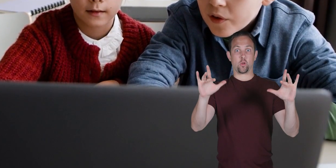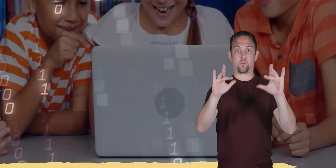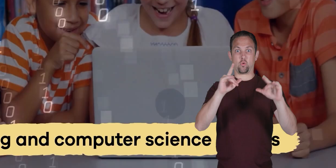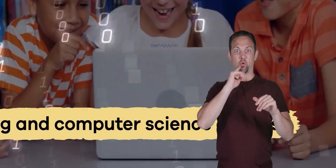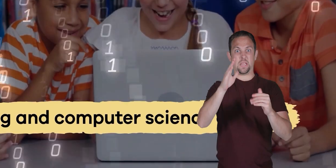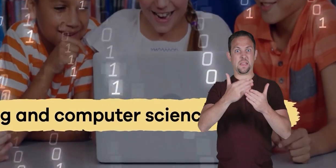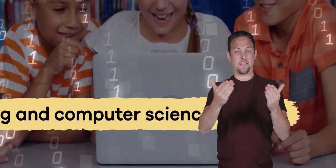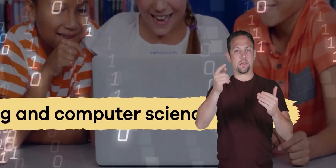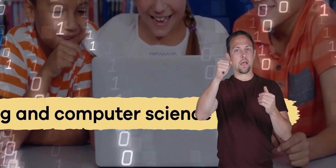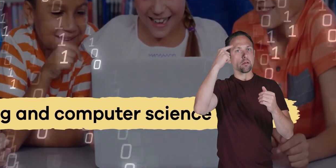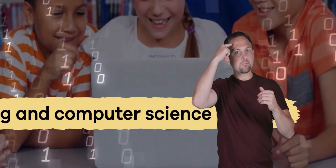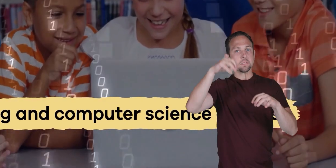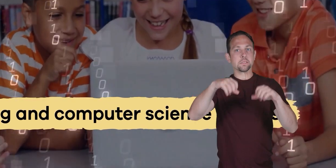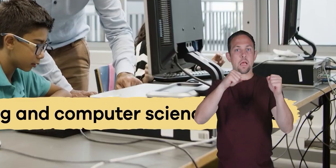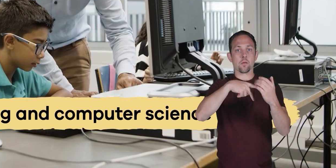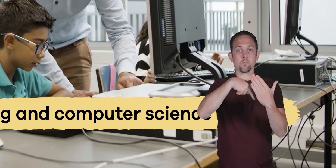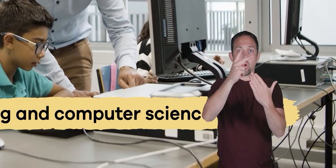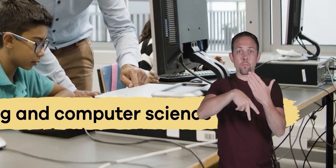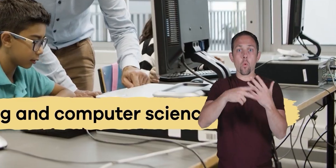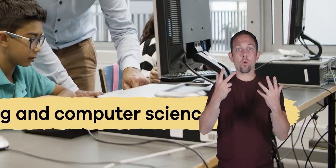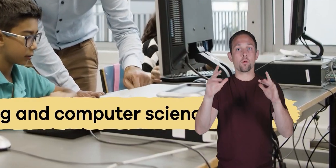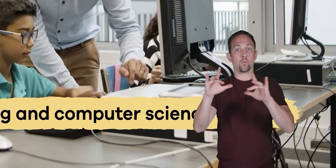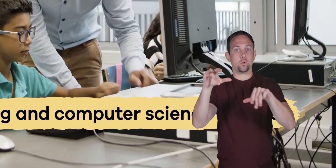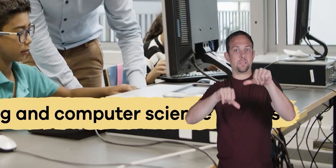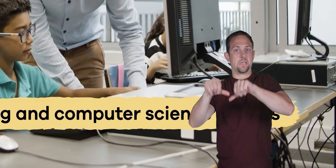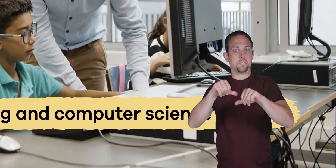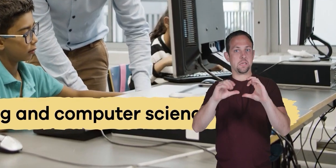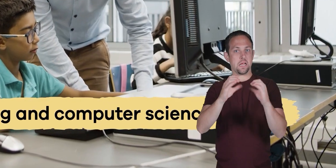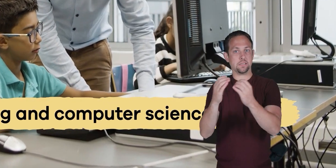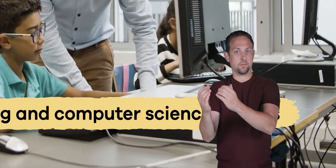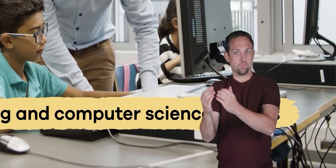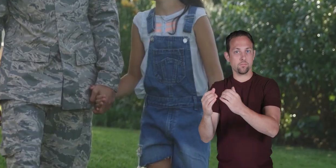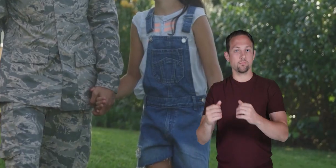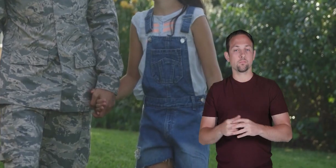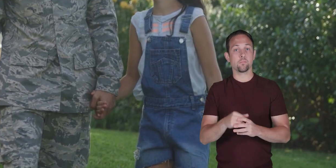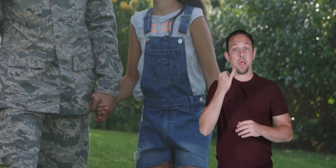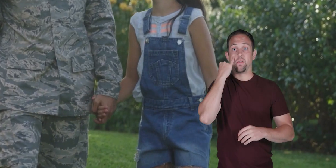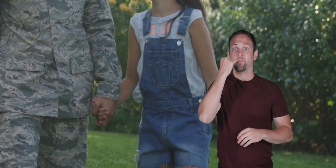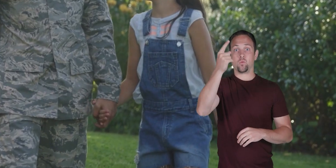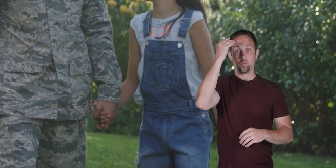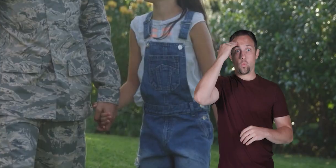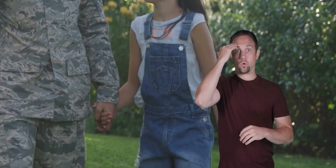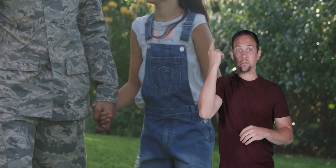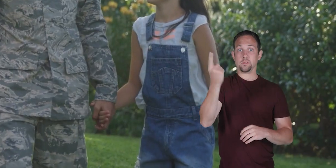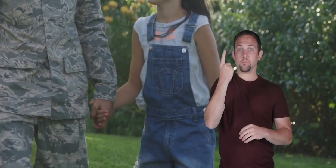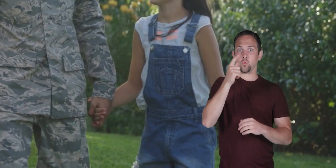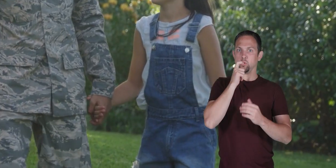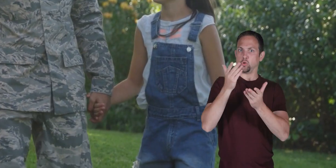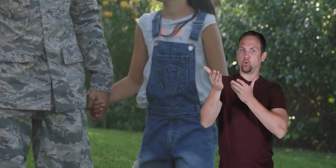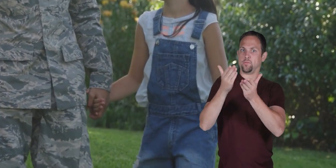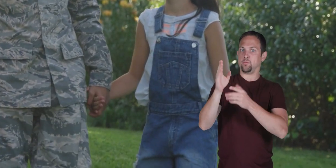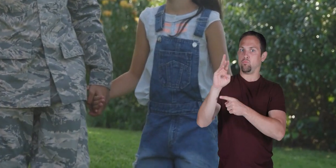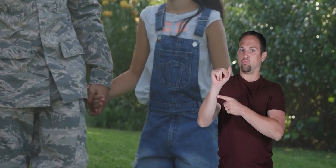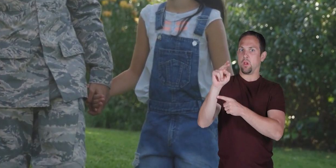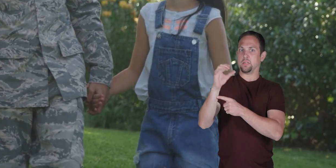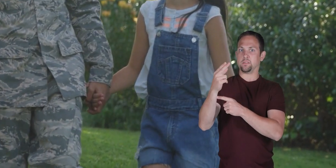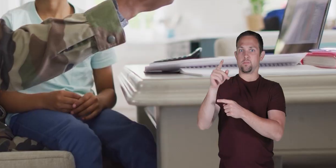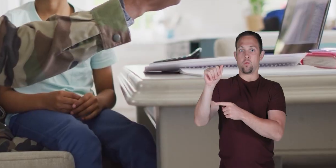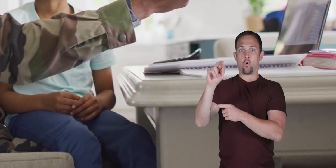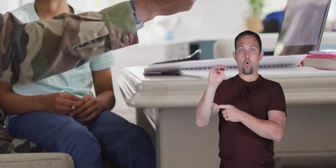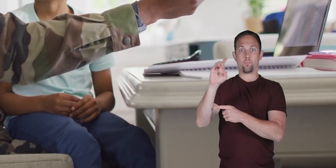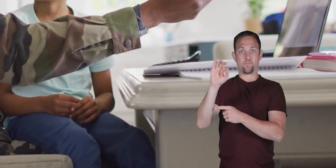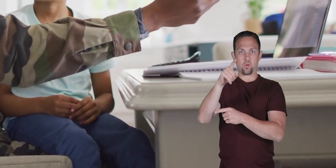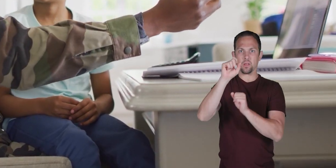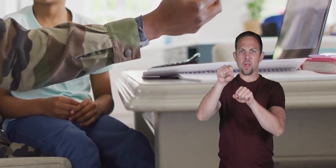thing you can take programming and computer science classes if you know someone who serves in a branch of the armed forces